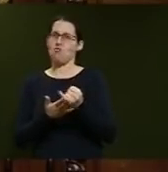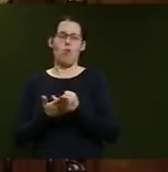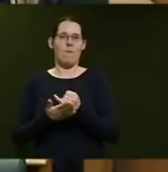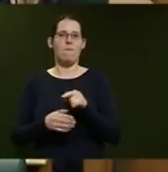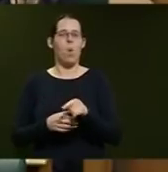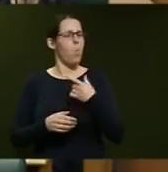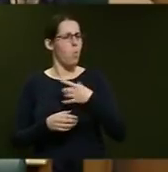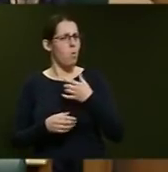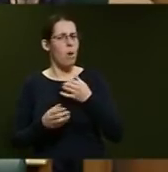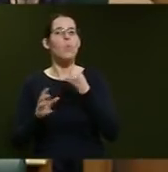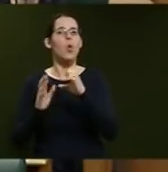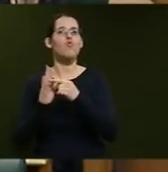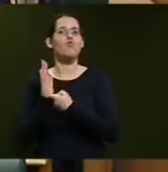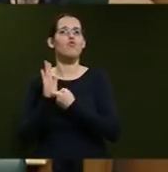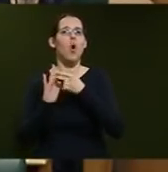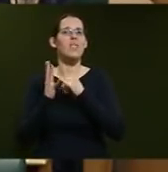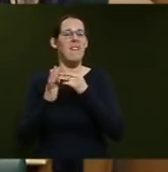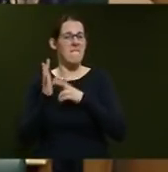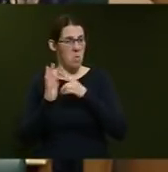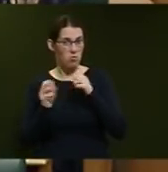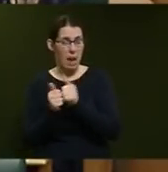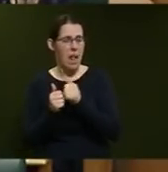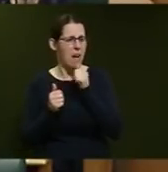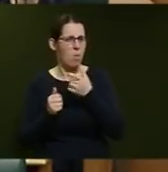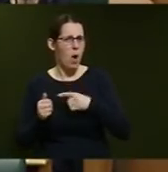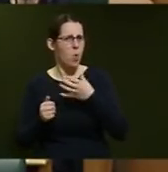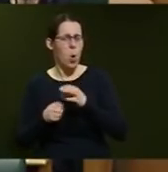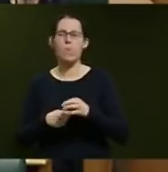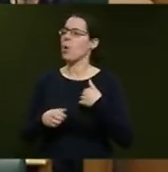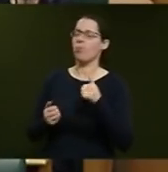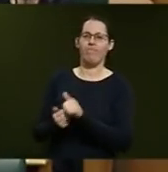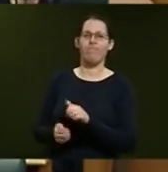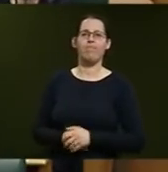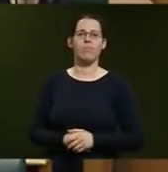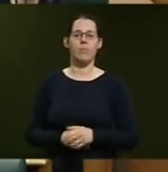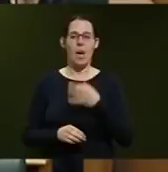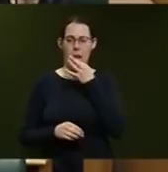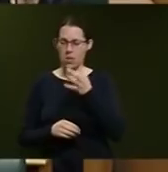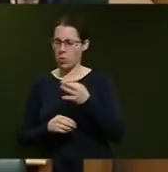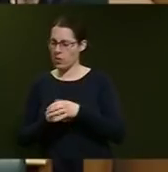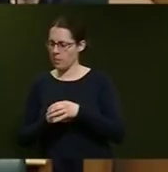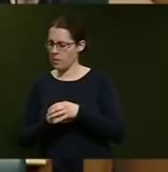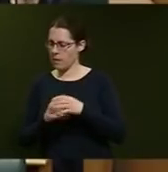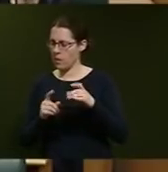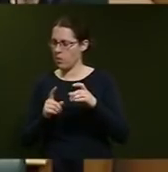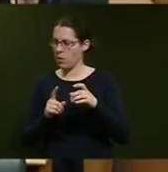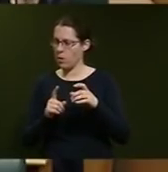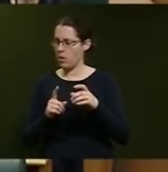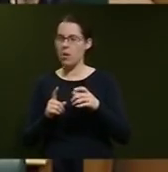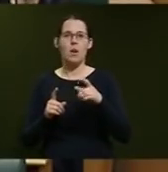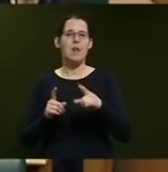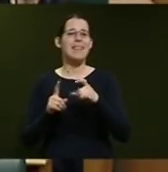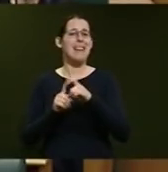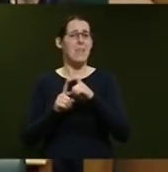Was David Cormack correct in his New Zealand Herald column on August 27 when he said that the Department